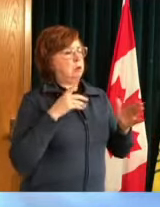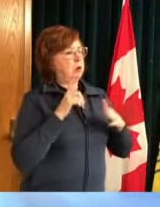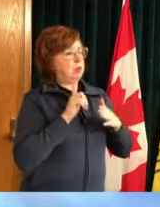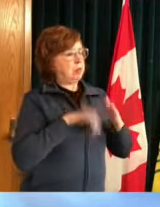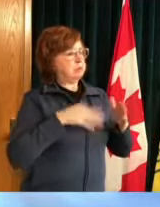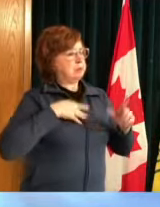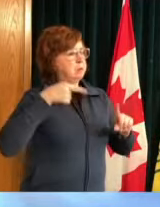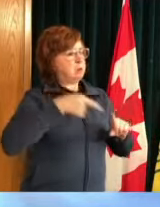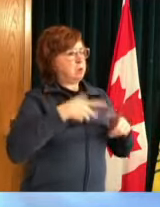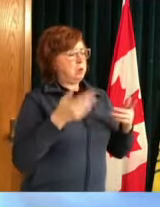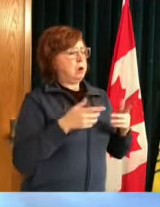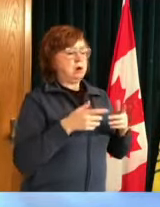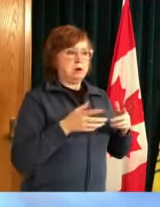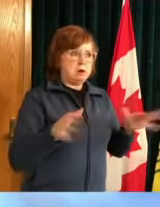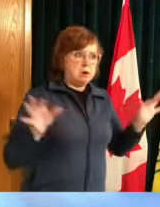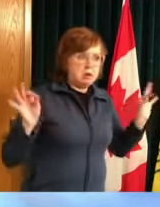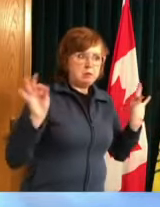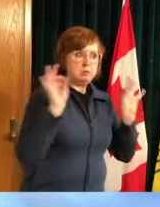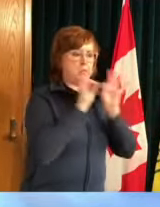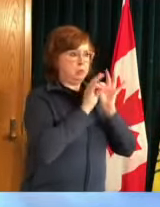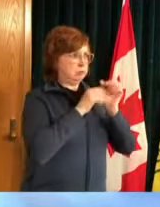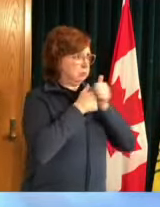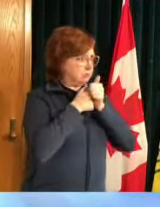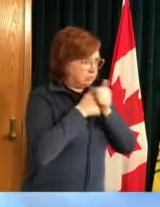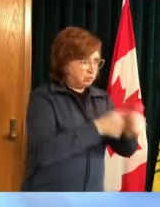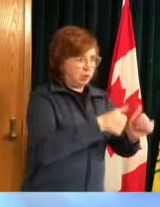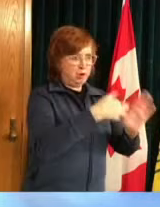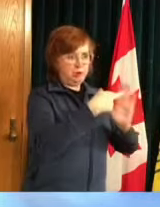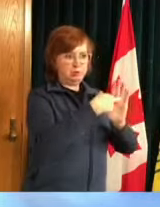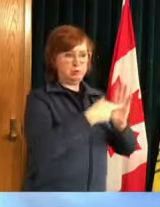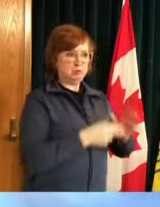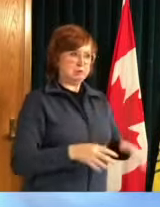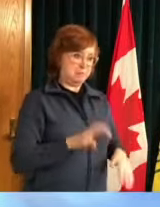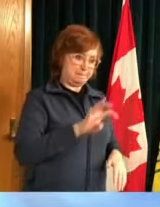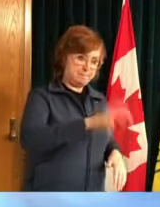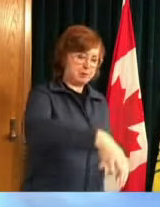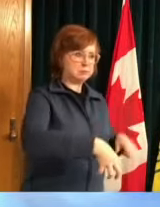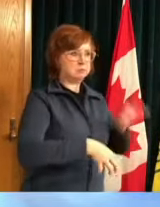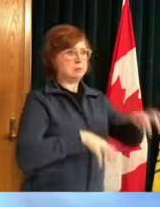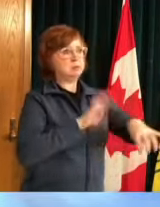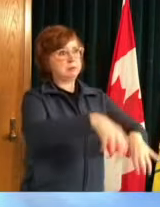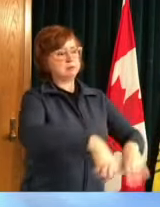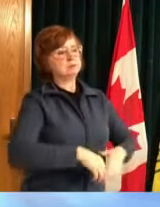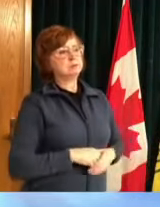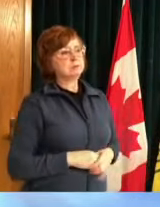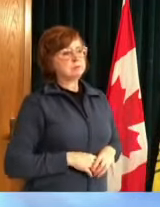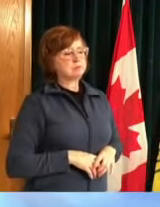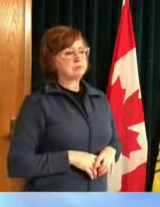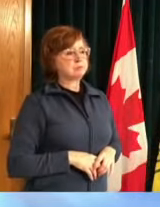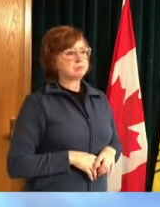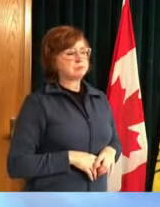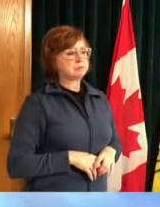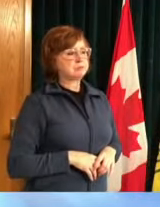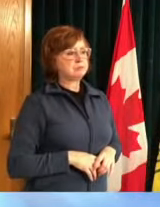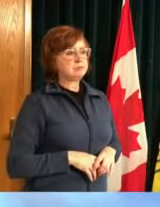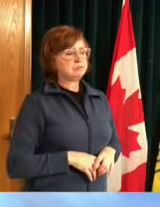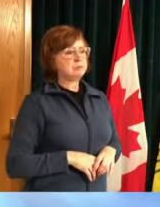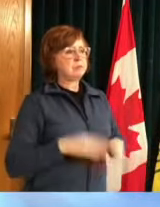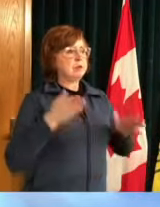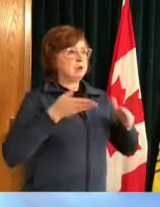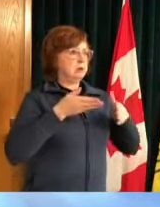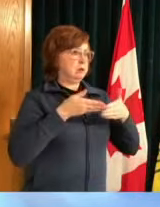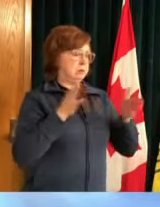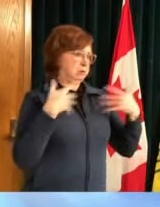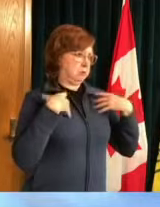public health measures as well as uh public health uh recommendations for isolation if we are either a